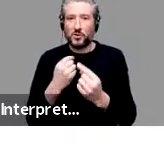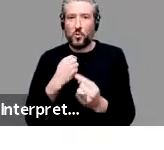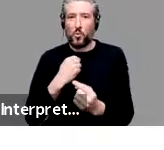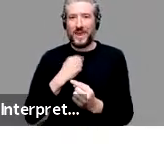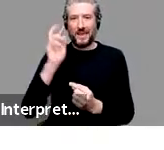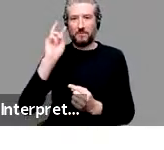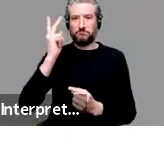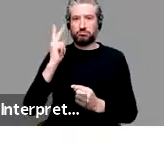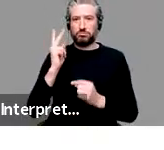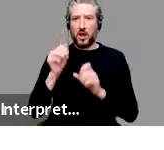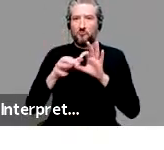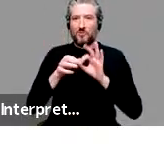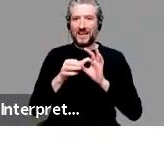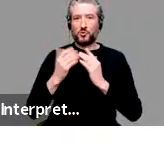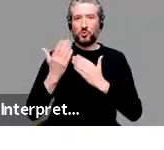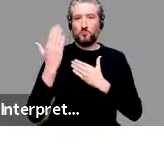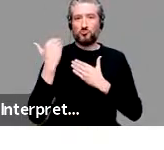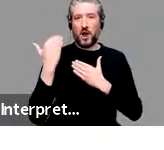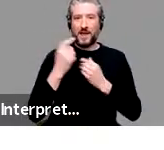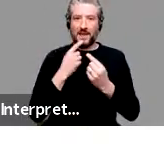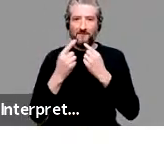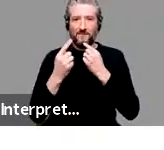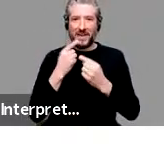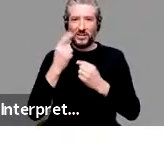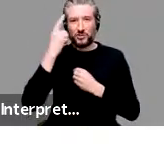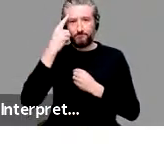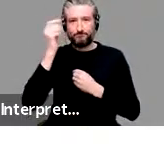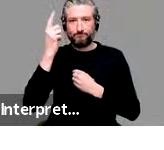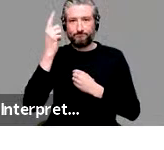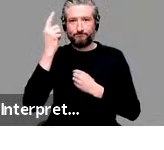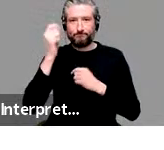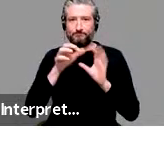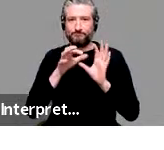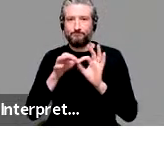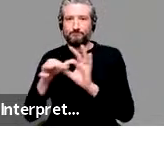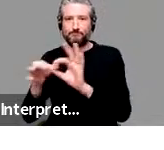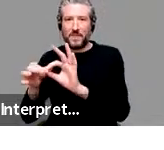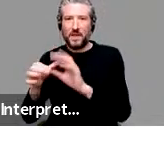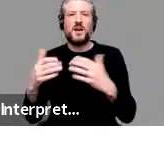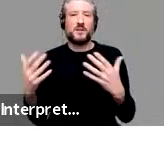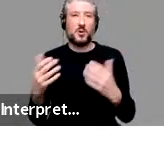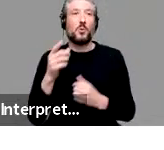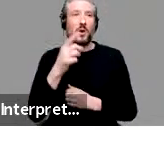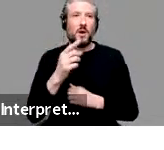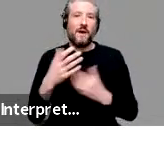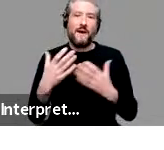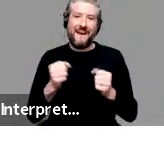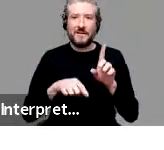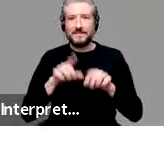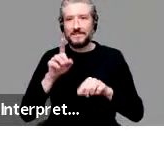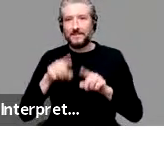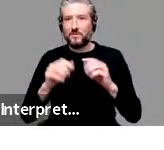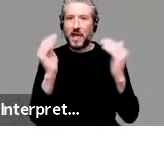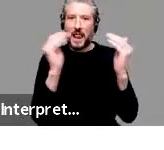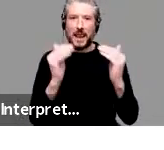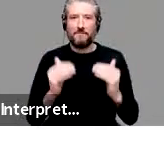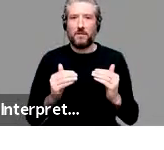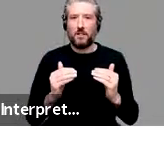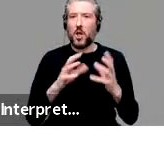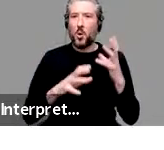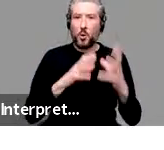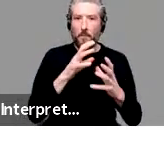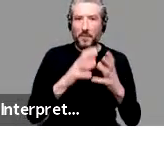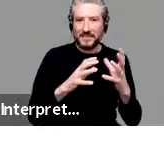So, uh, constructions exist at varying levels of complexity and abstraction. And I'm going to, um, go through some,